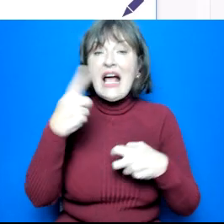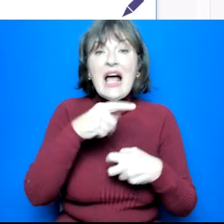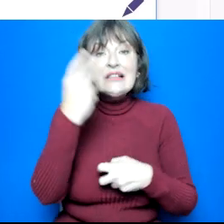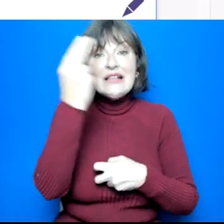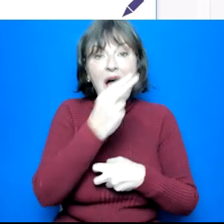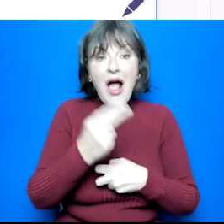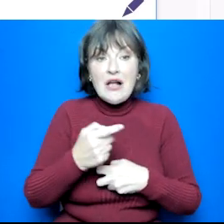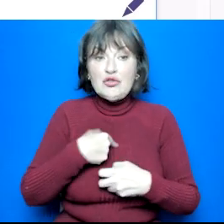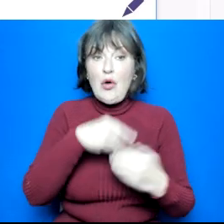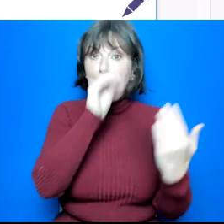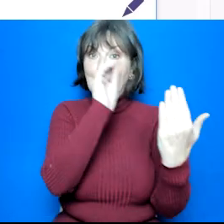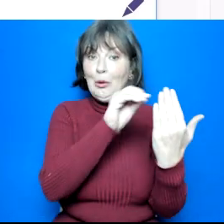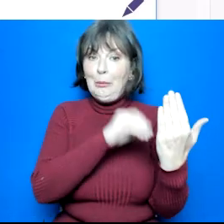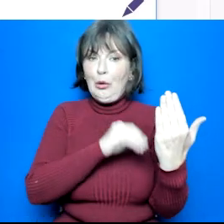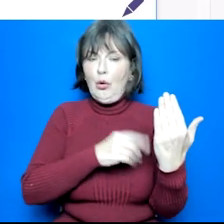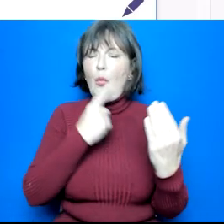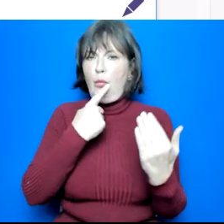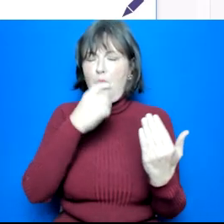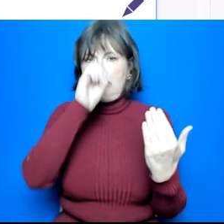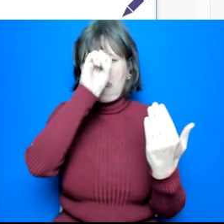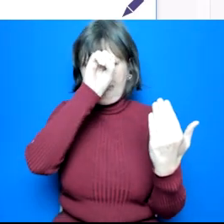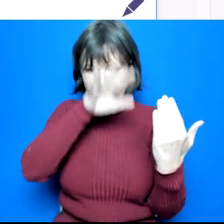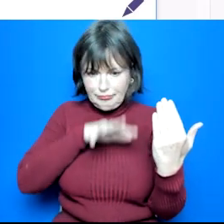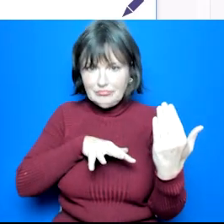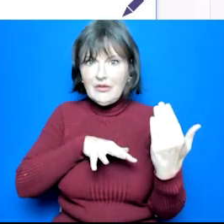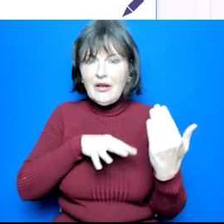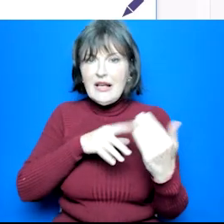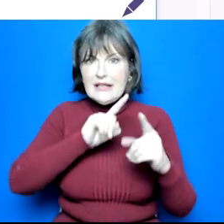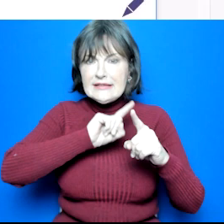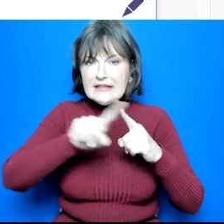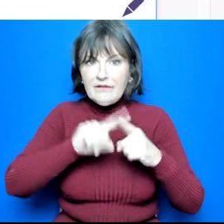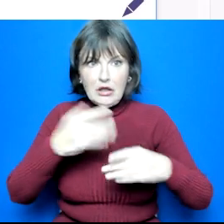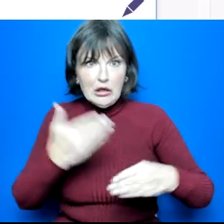options, it will bring up a list of related career ideas and industries for me to explore.